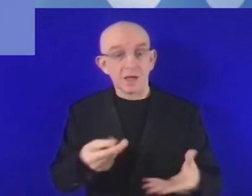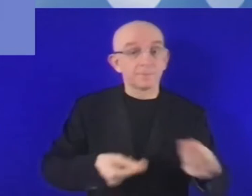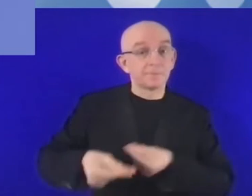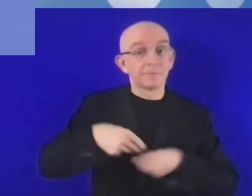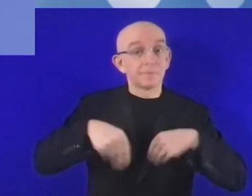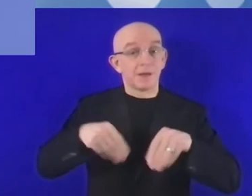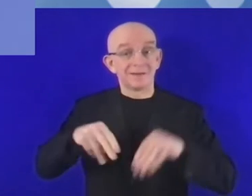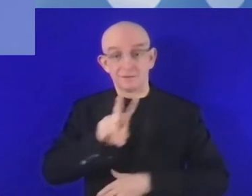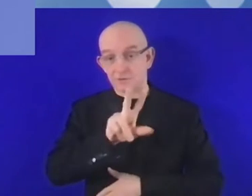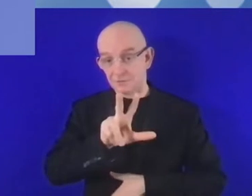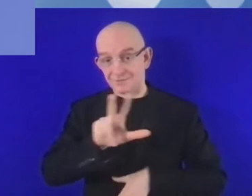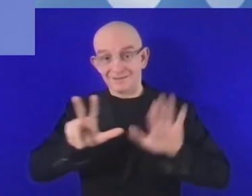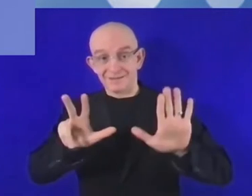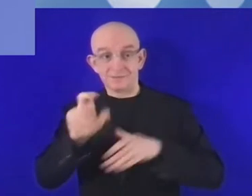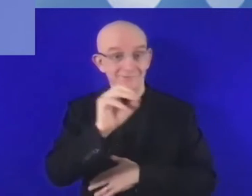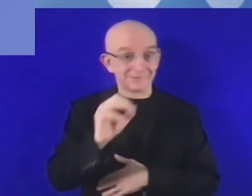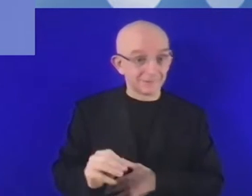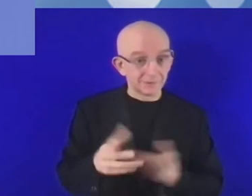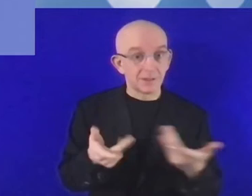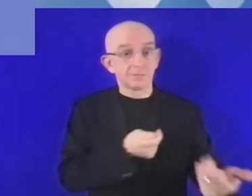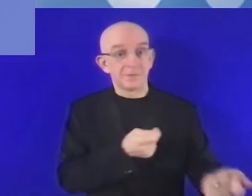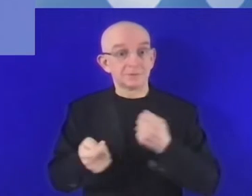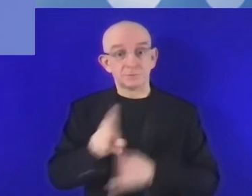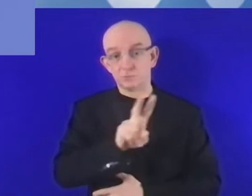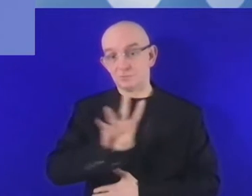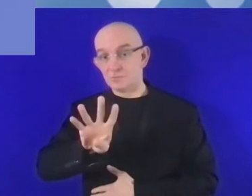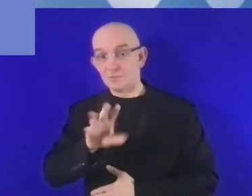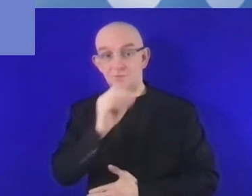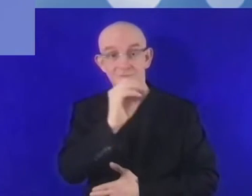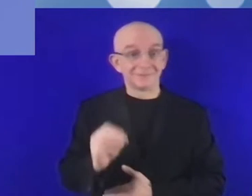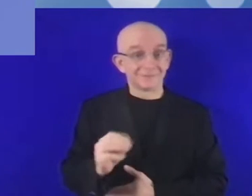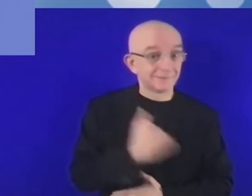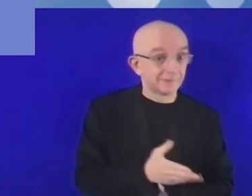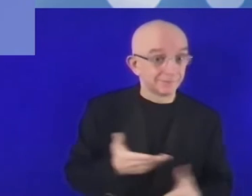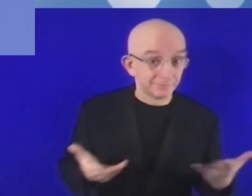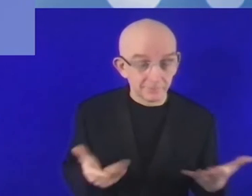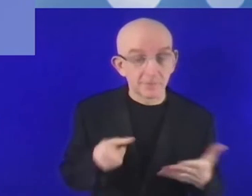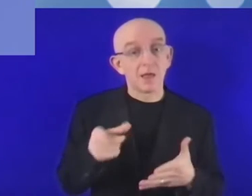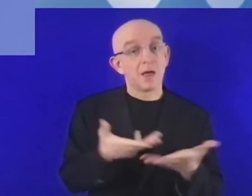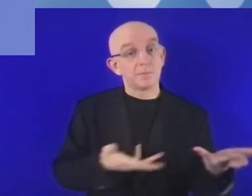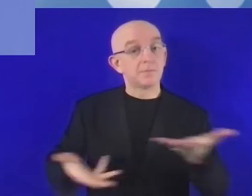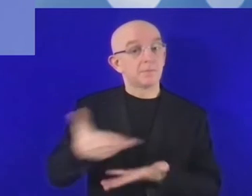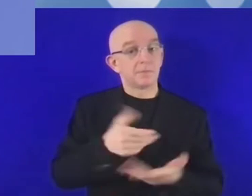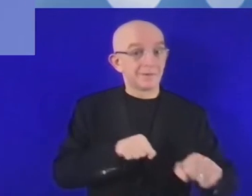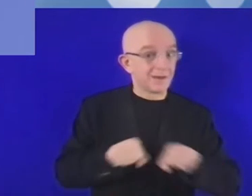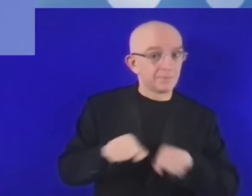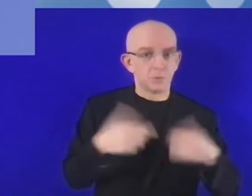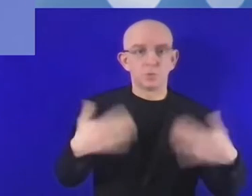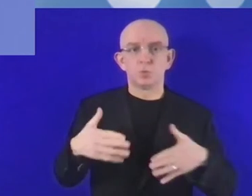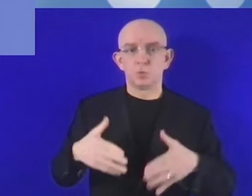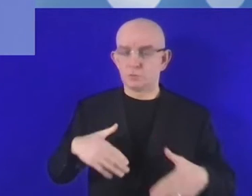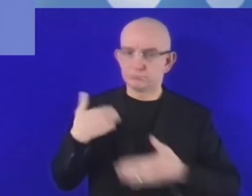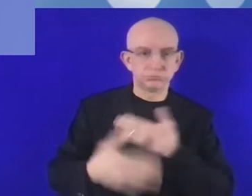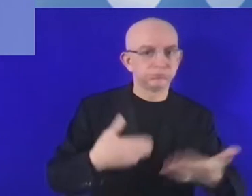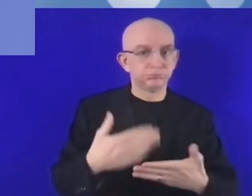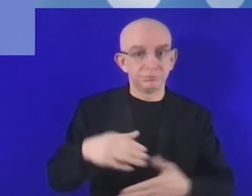very open question to all our speakers based on your experience and perspective. What are the challenges in